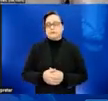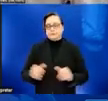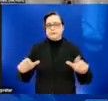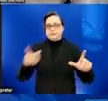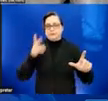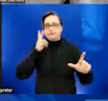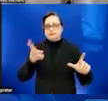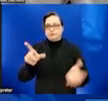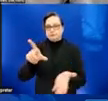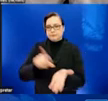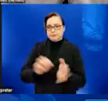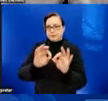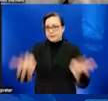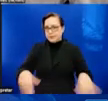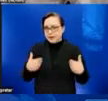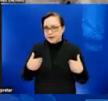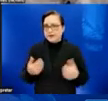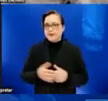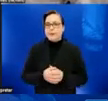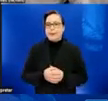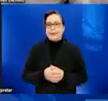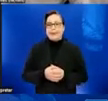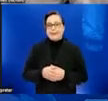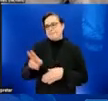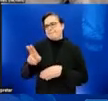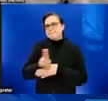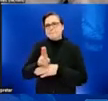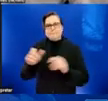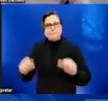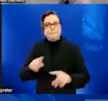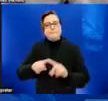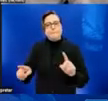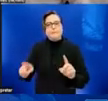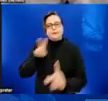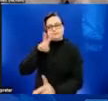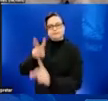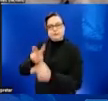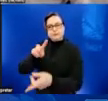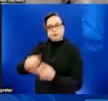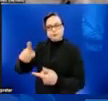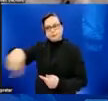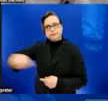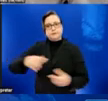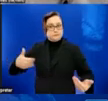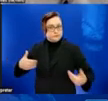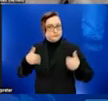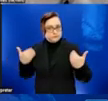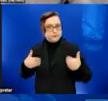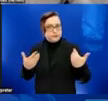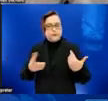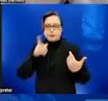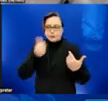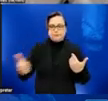that is not necessarily particular to youth, but certainly applies to youth that are engaged in behaviors more likely to transmit